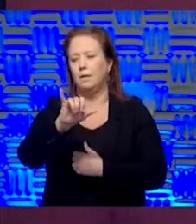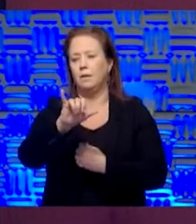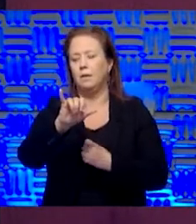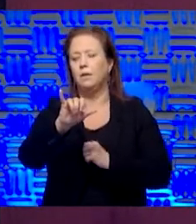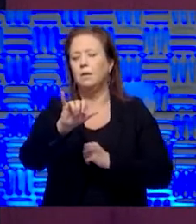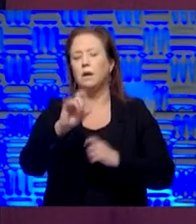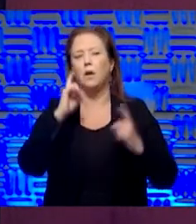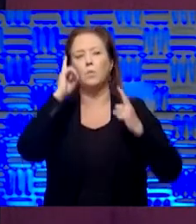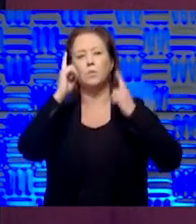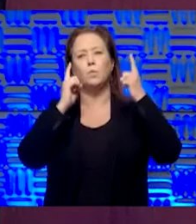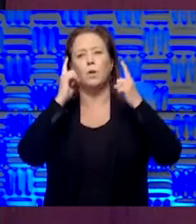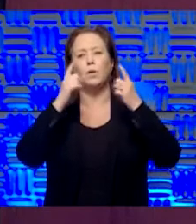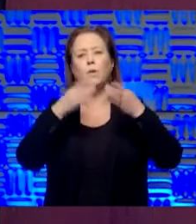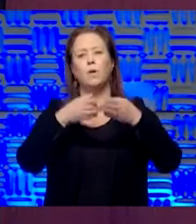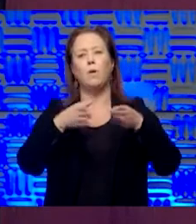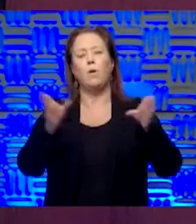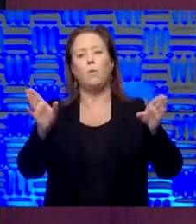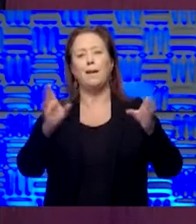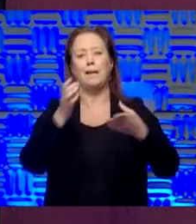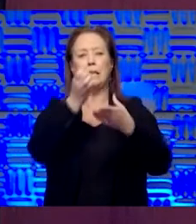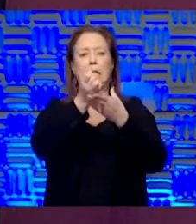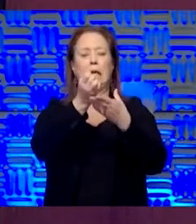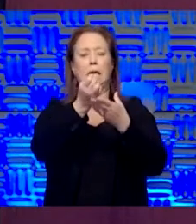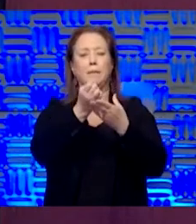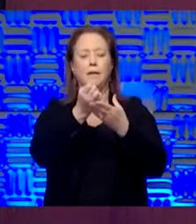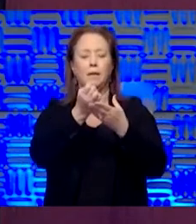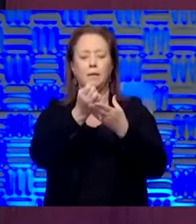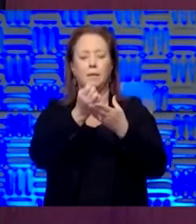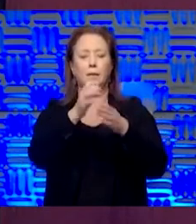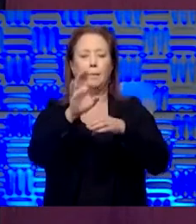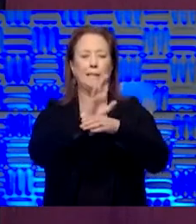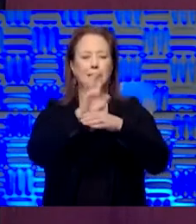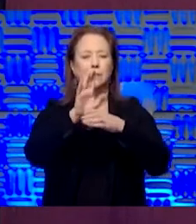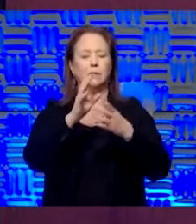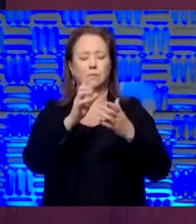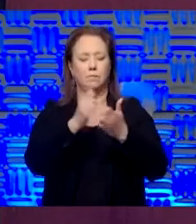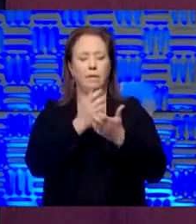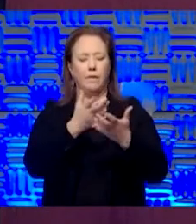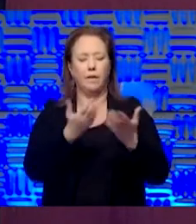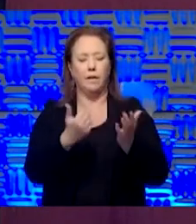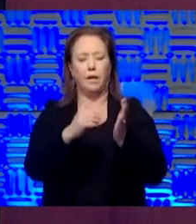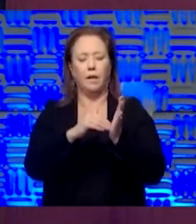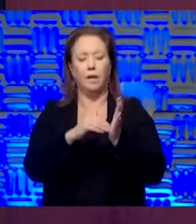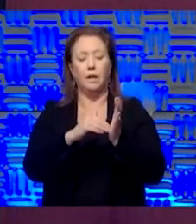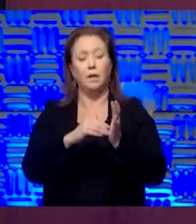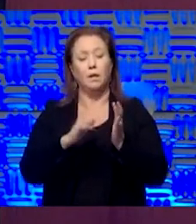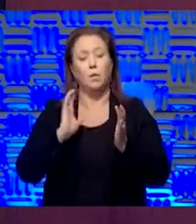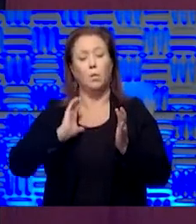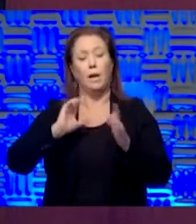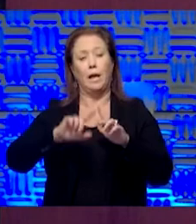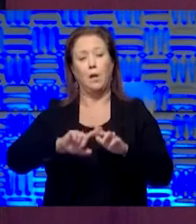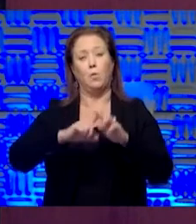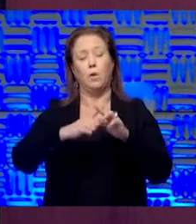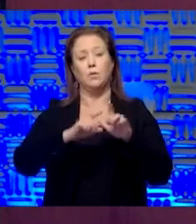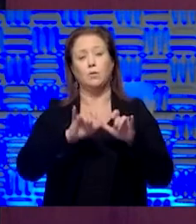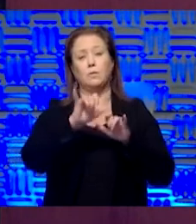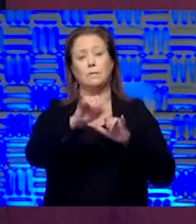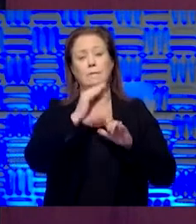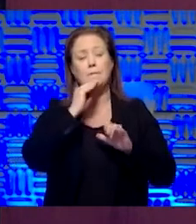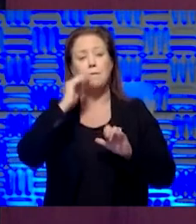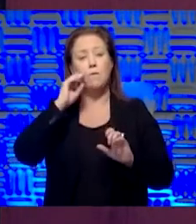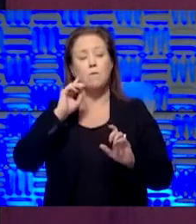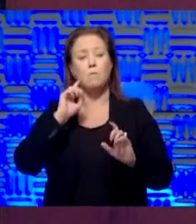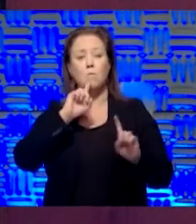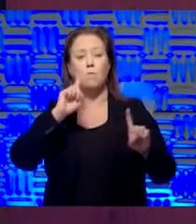in terms of reopening the economy, you know, we had an original stay home with